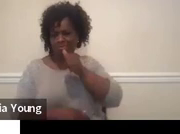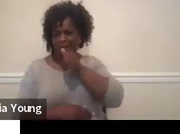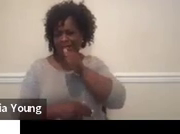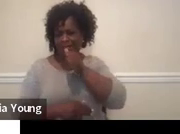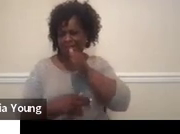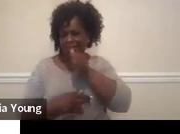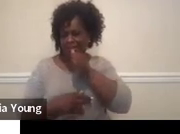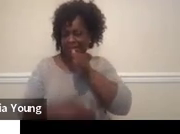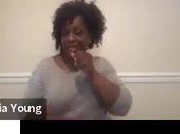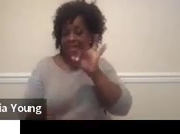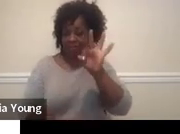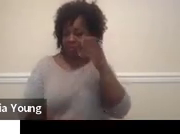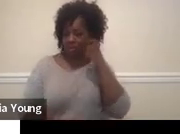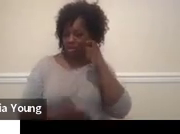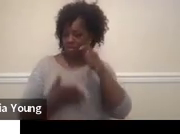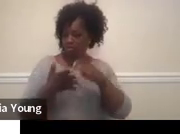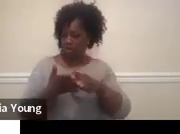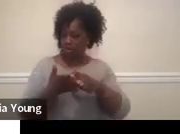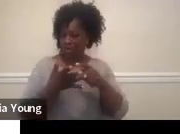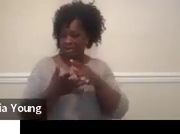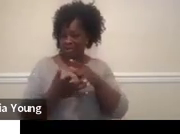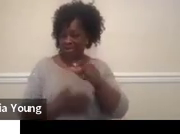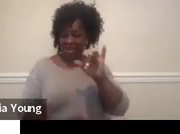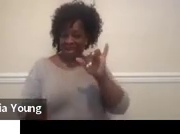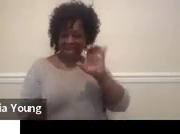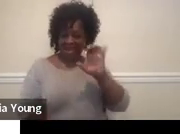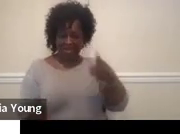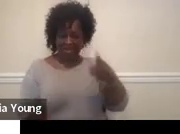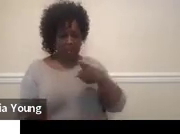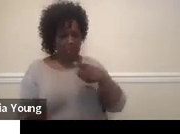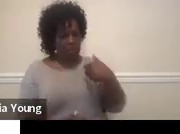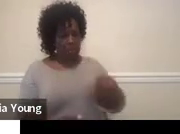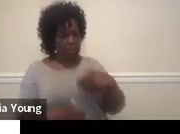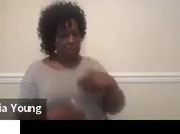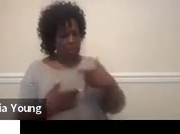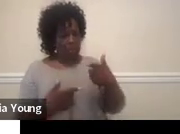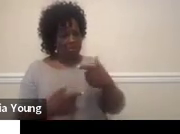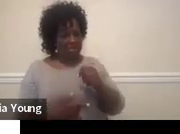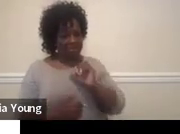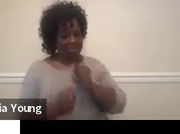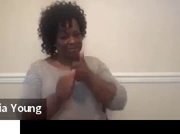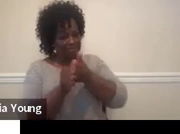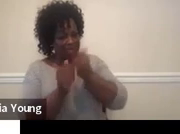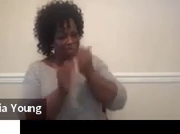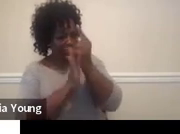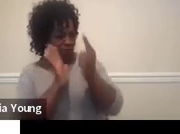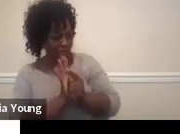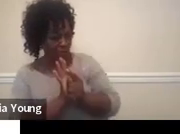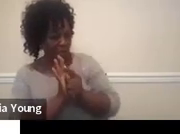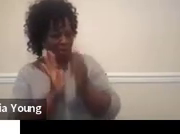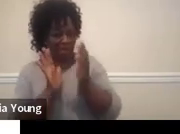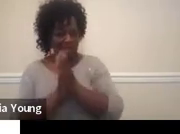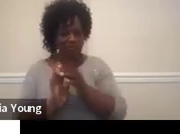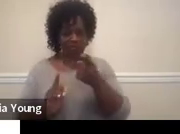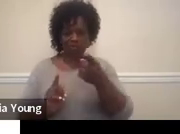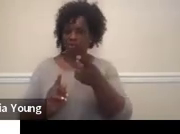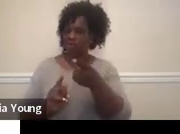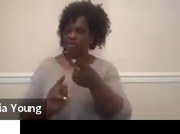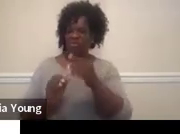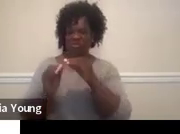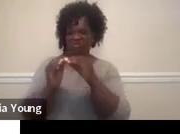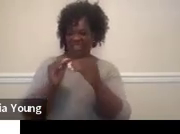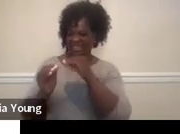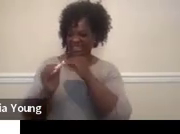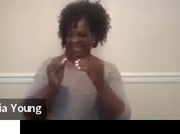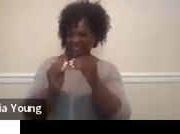if we see an actual IEP and we see non-compliance, we have to ask you to ask you to fix it.